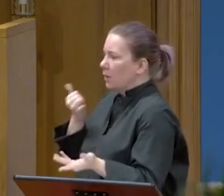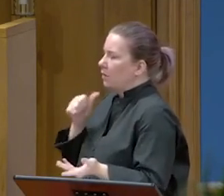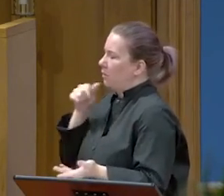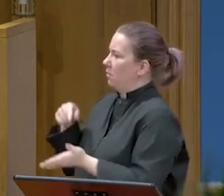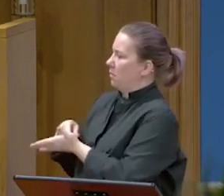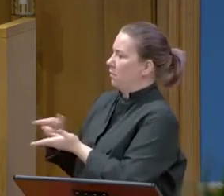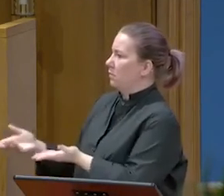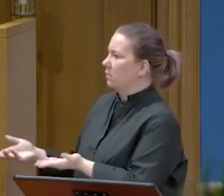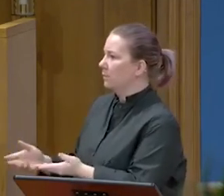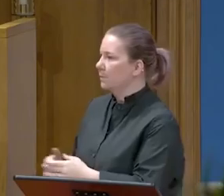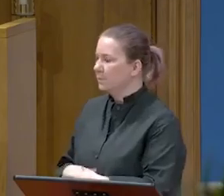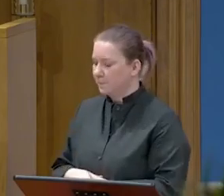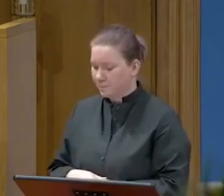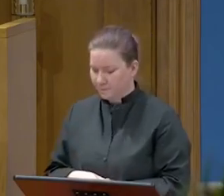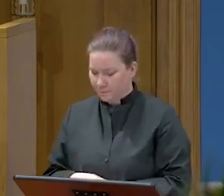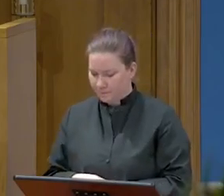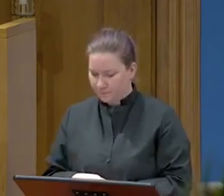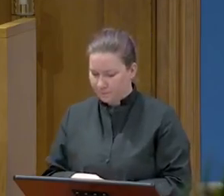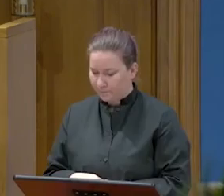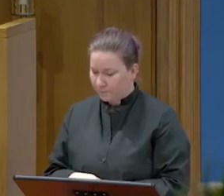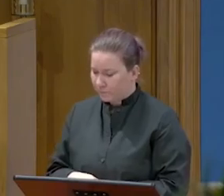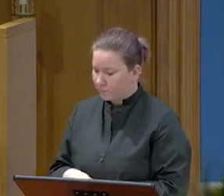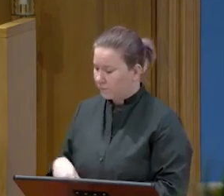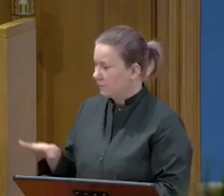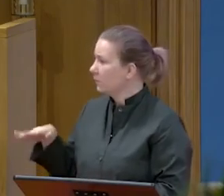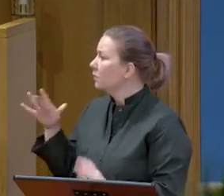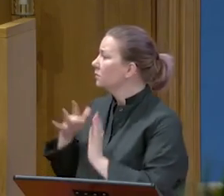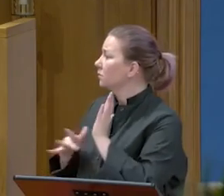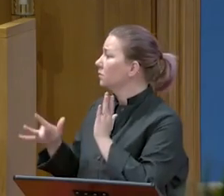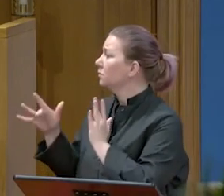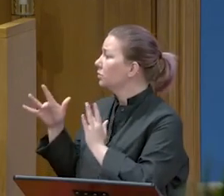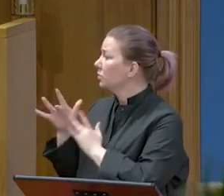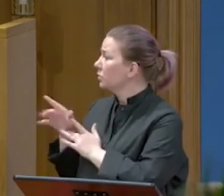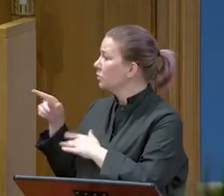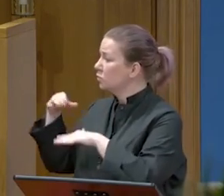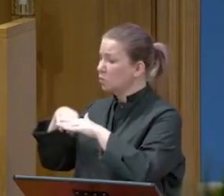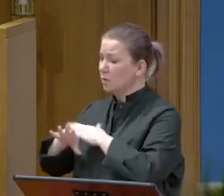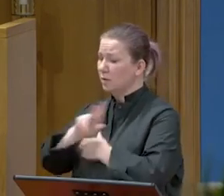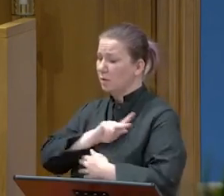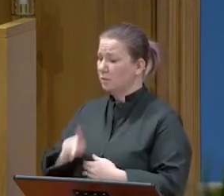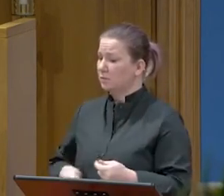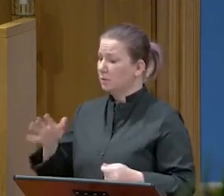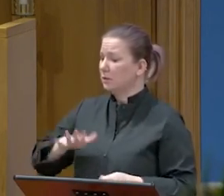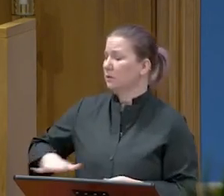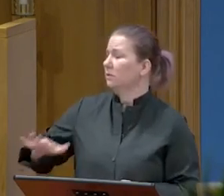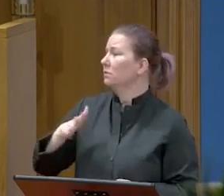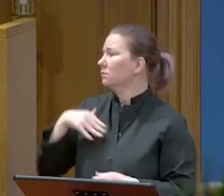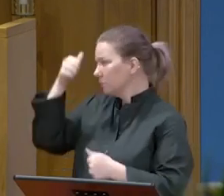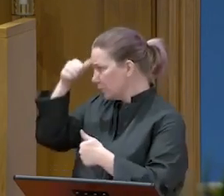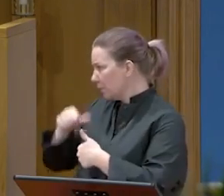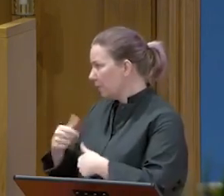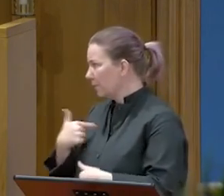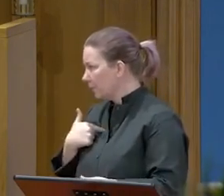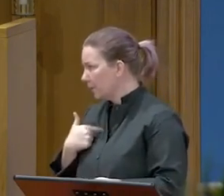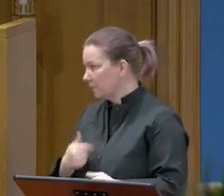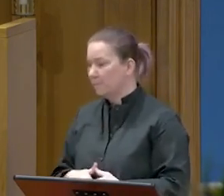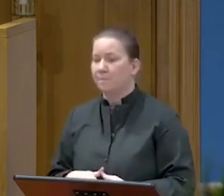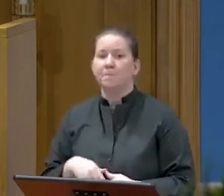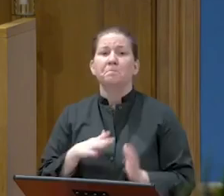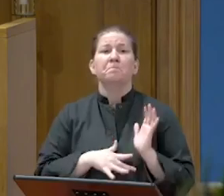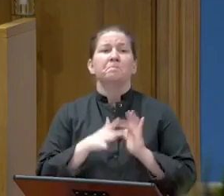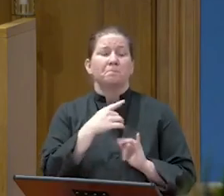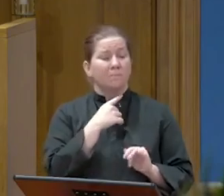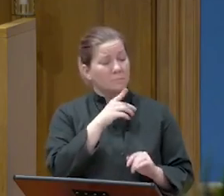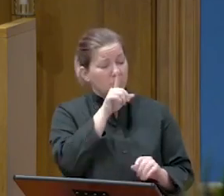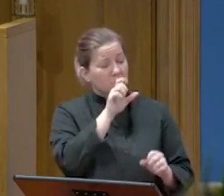Then he said, Jesus, remember me when you come into your kingdom. He replied, Truly, I